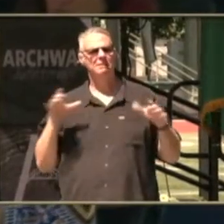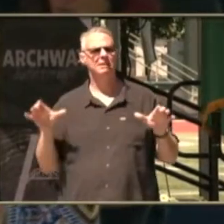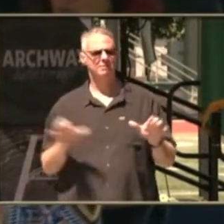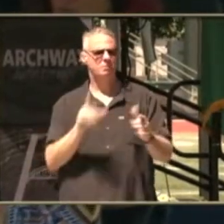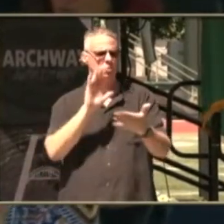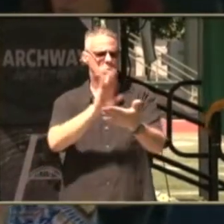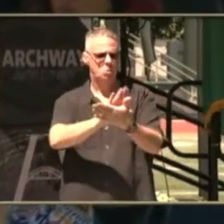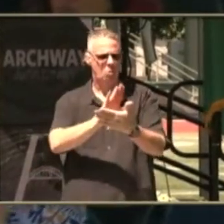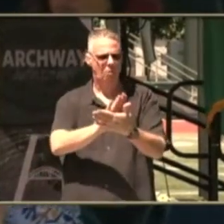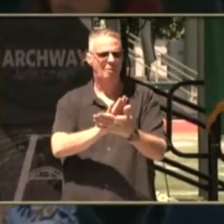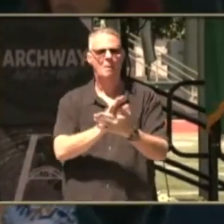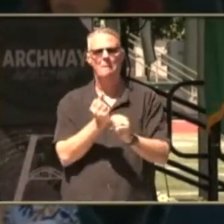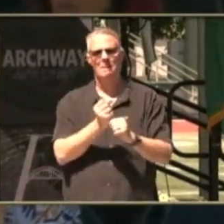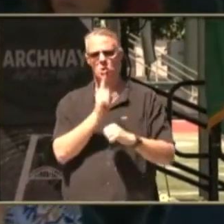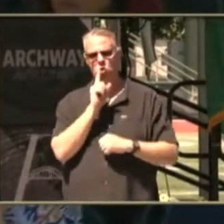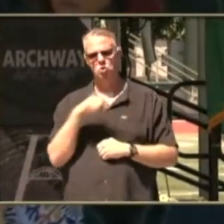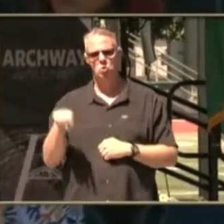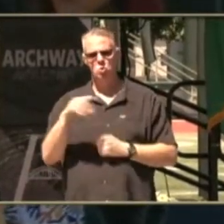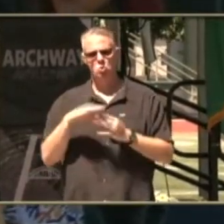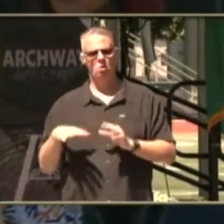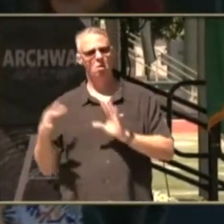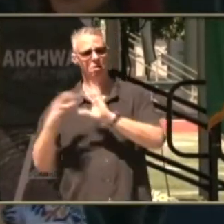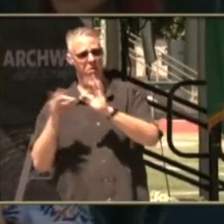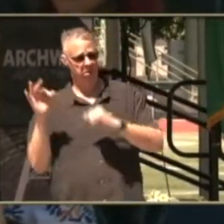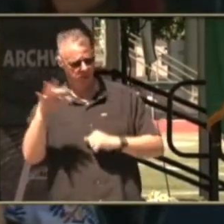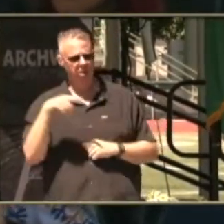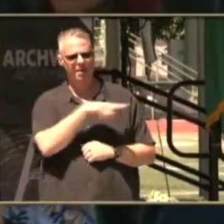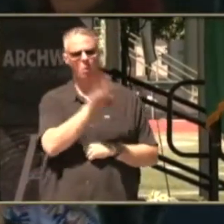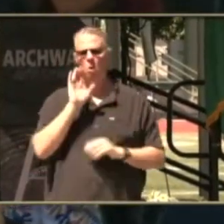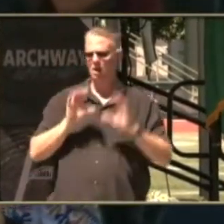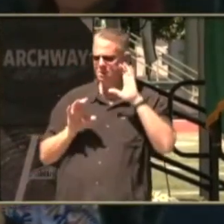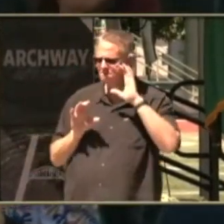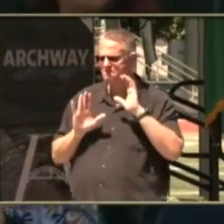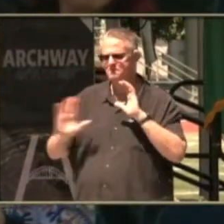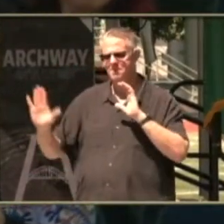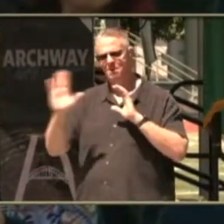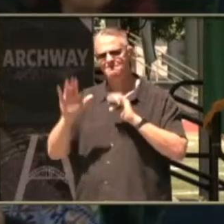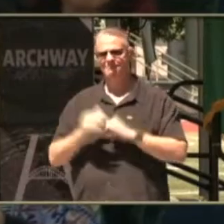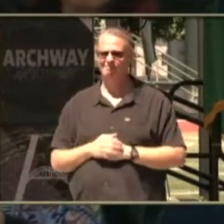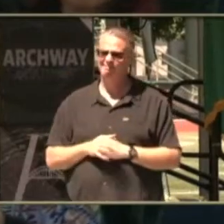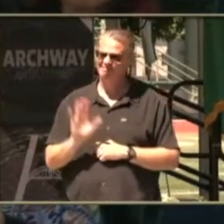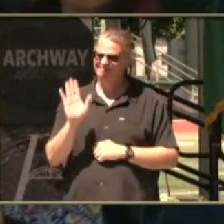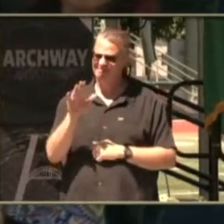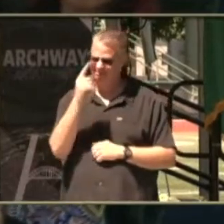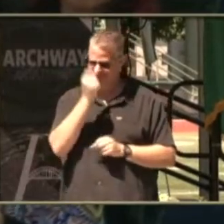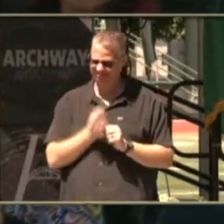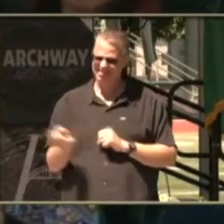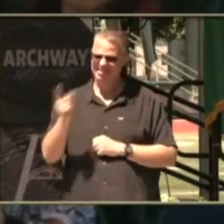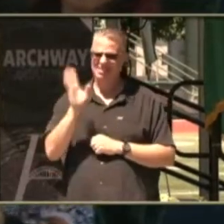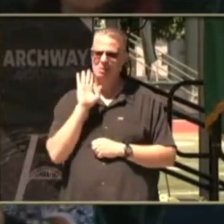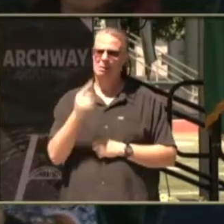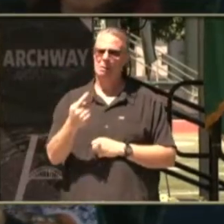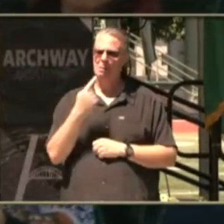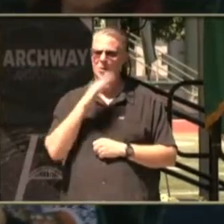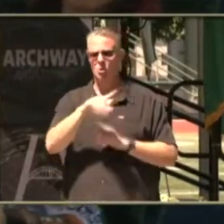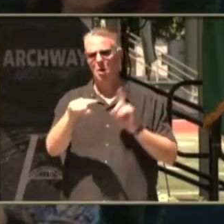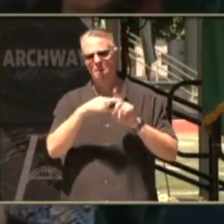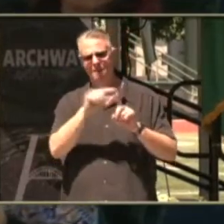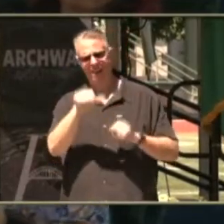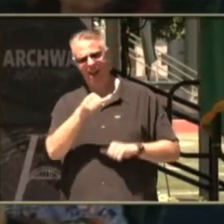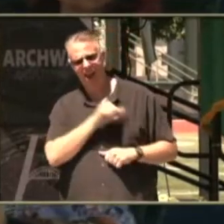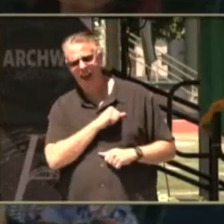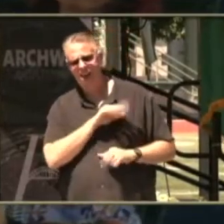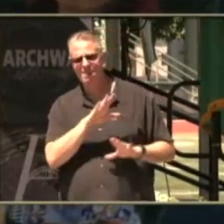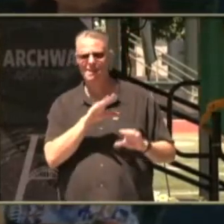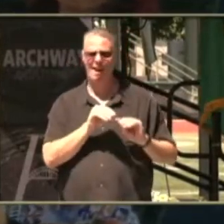and making sure student voice is heard and next year i'm really going to miss your positive attitude and your smile and your ability